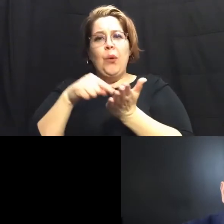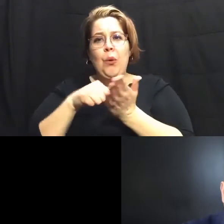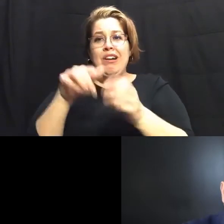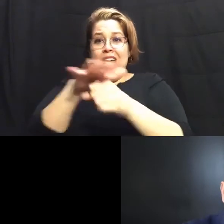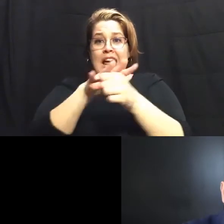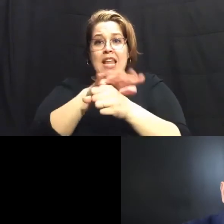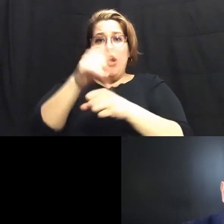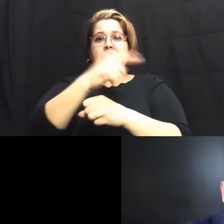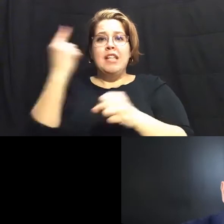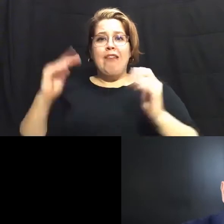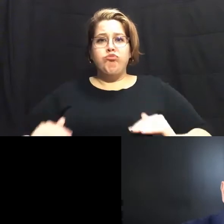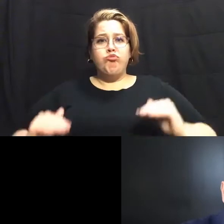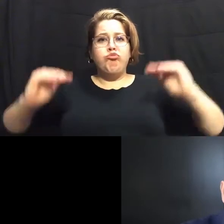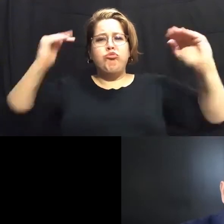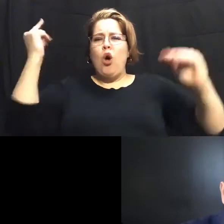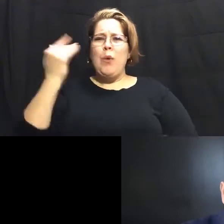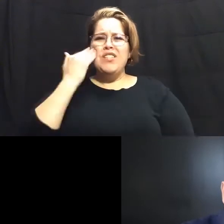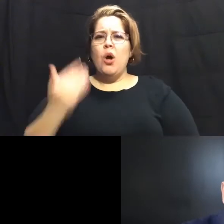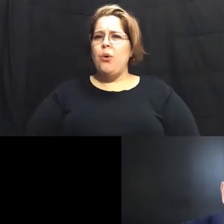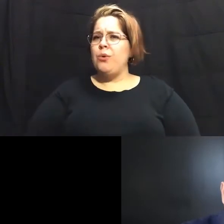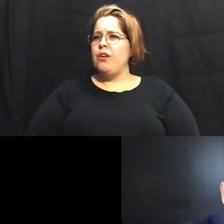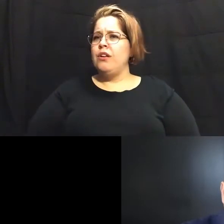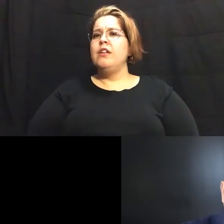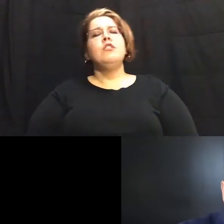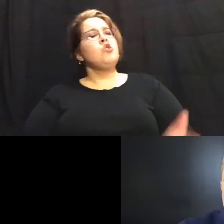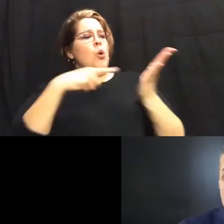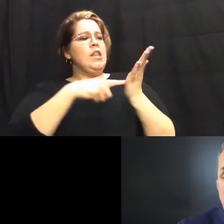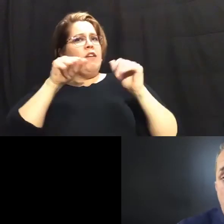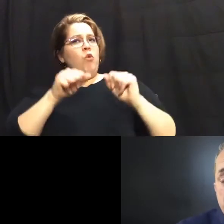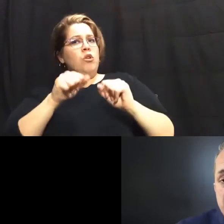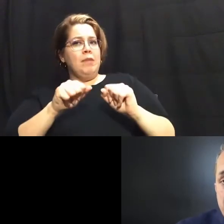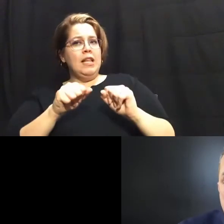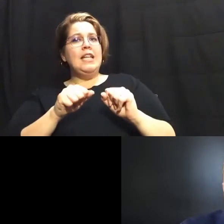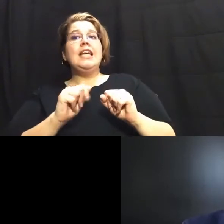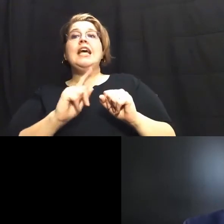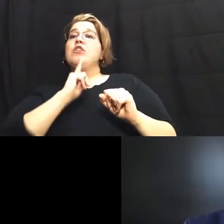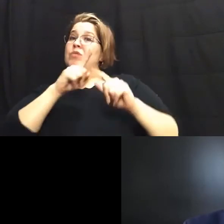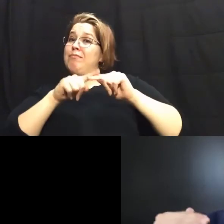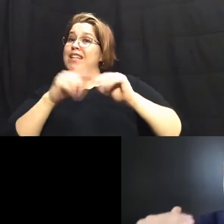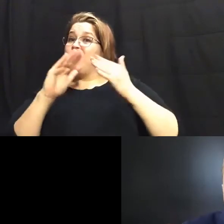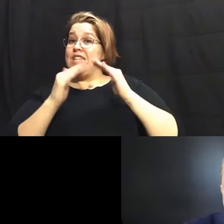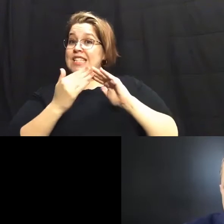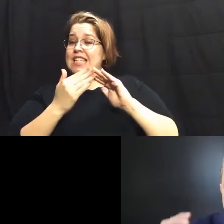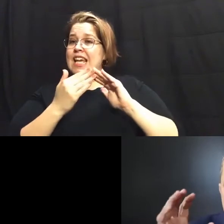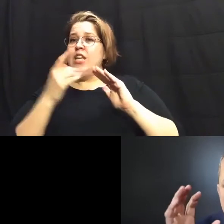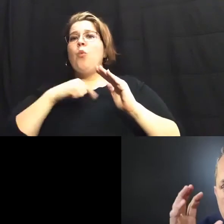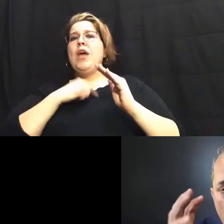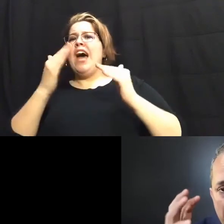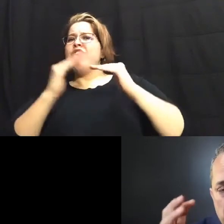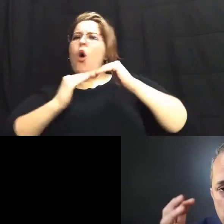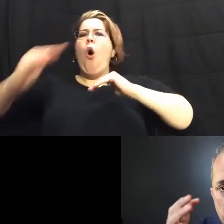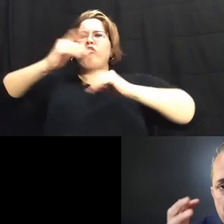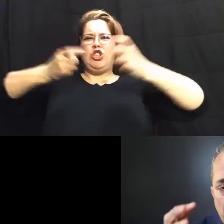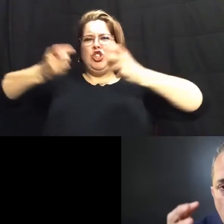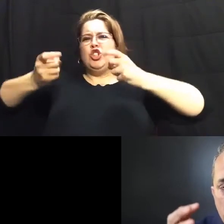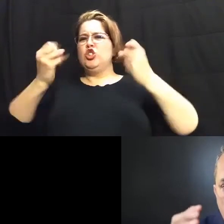that they've always known as home so the affordability factor is really on the city we have over regulated so we put so many